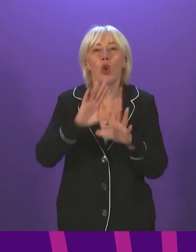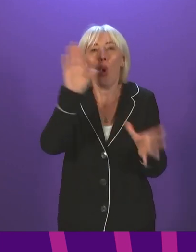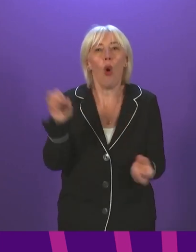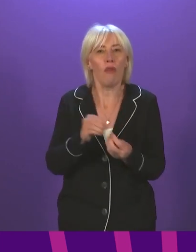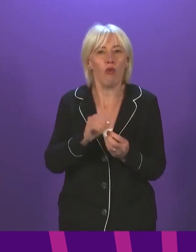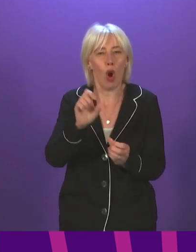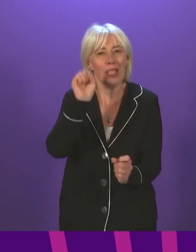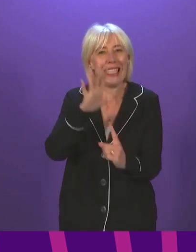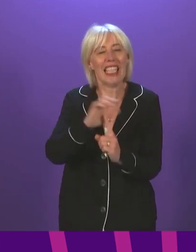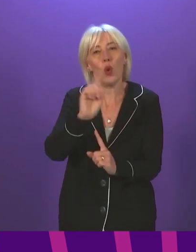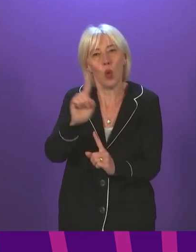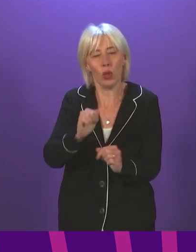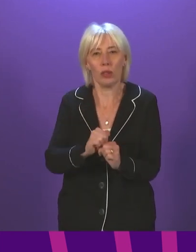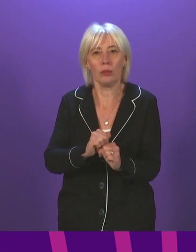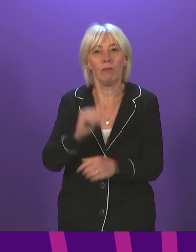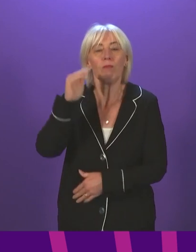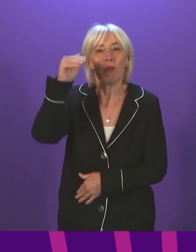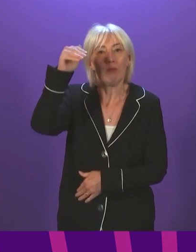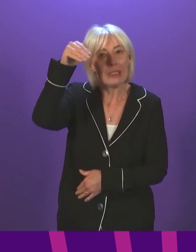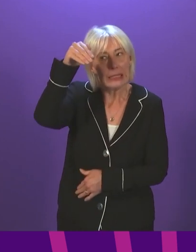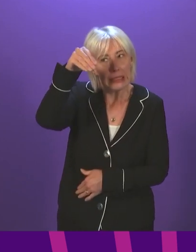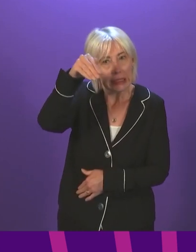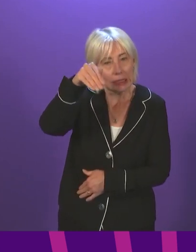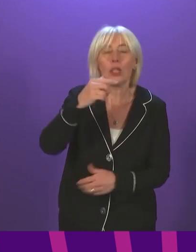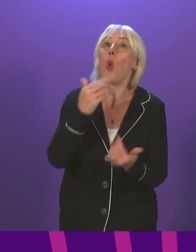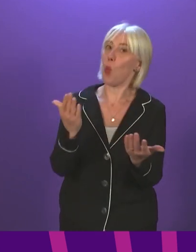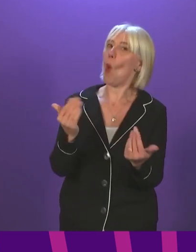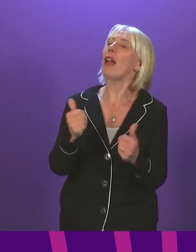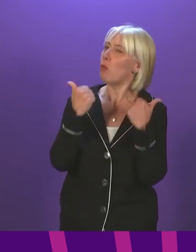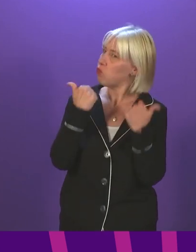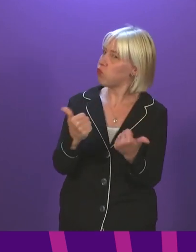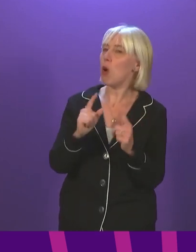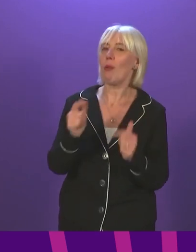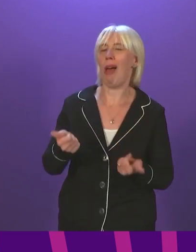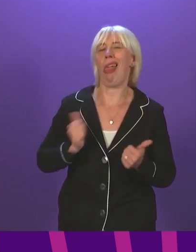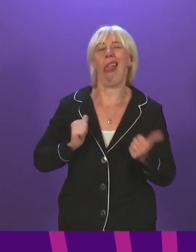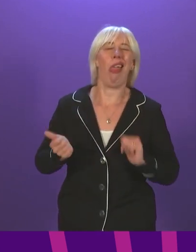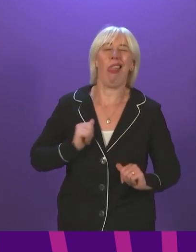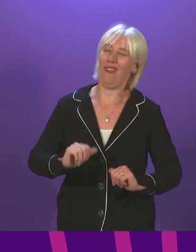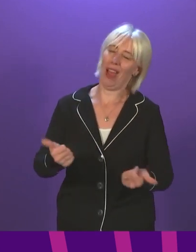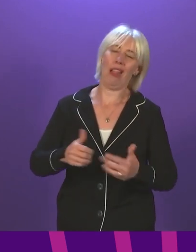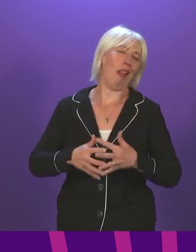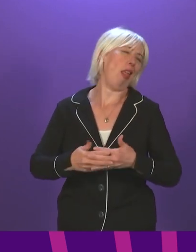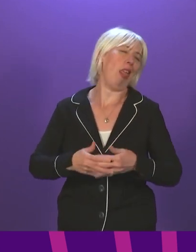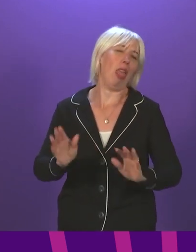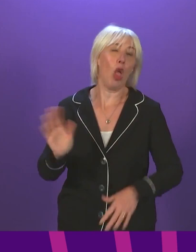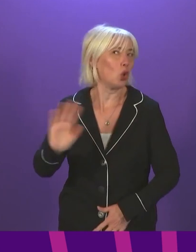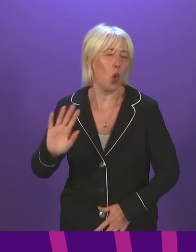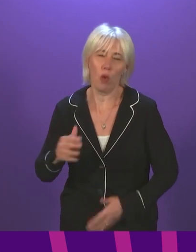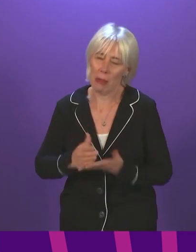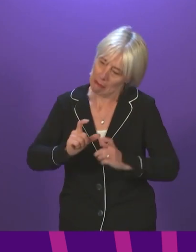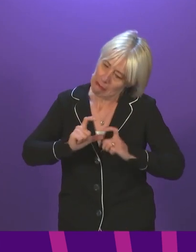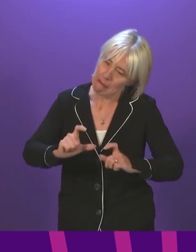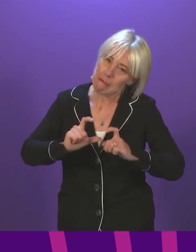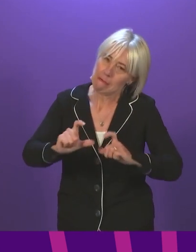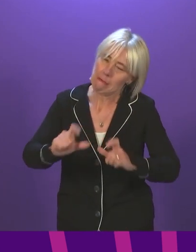point is this. The recent fall in cases is very welcome, but we cannot take it for granted. We must continue efforts to keep cases